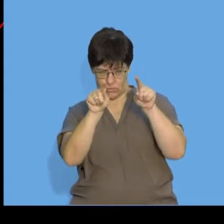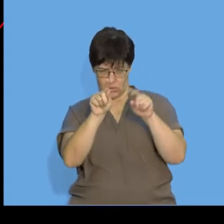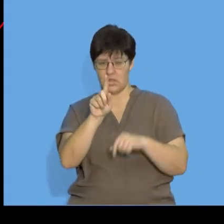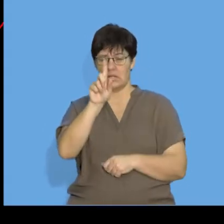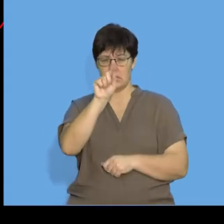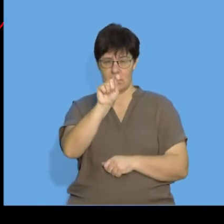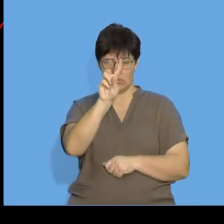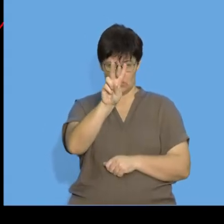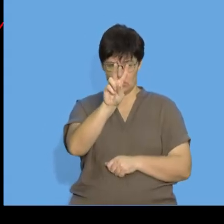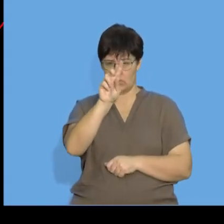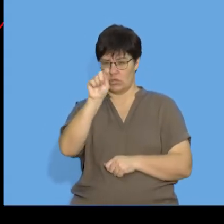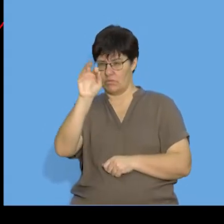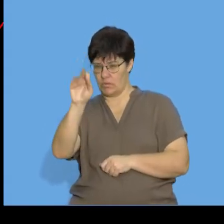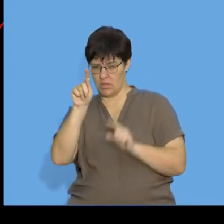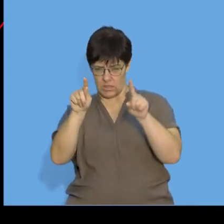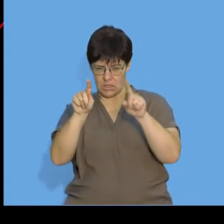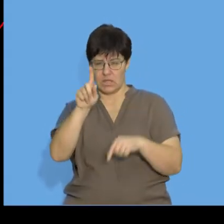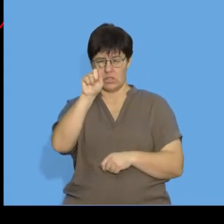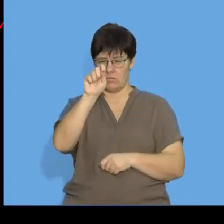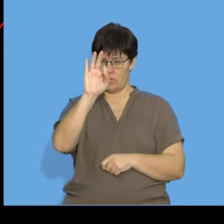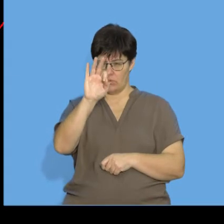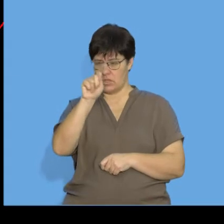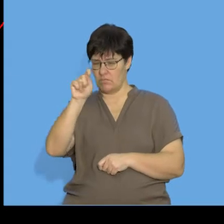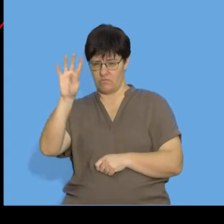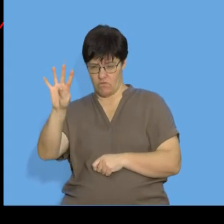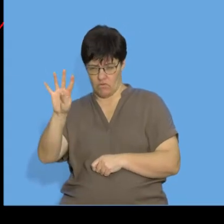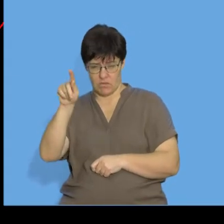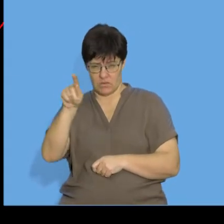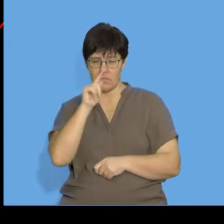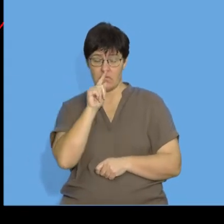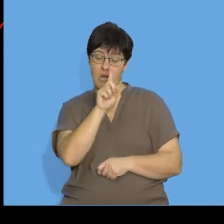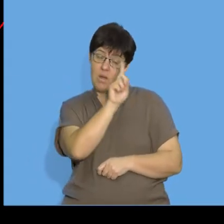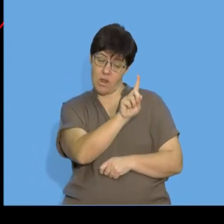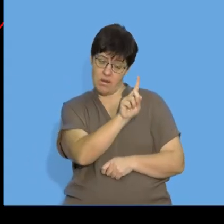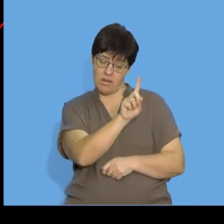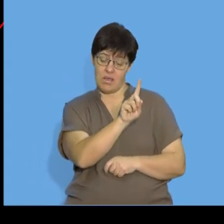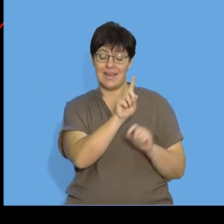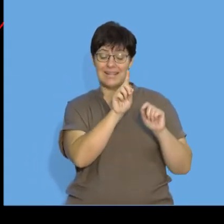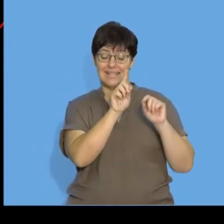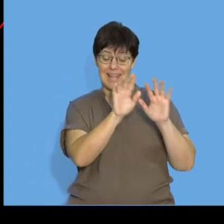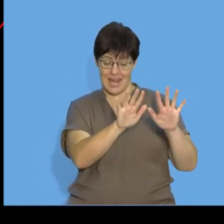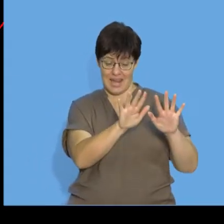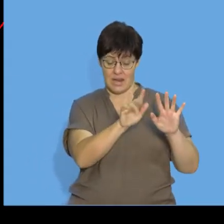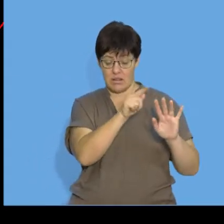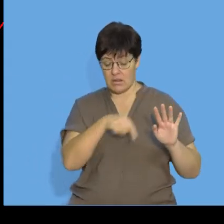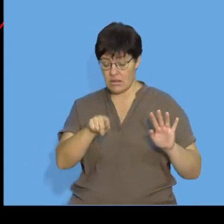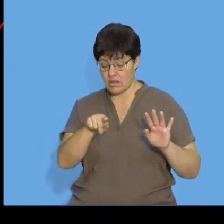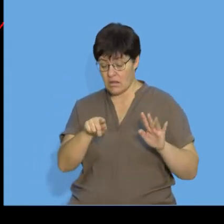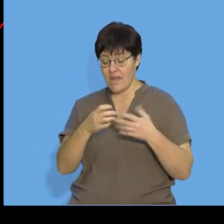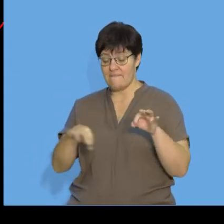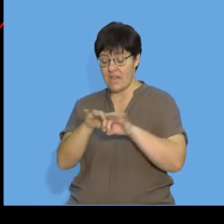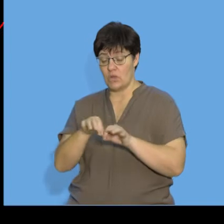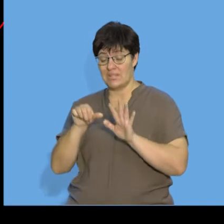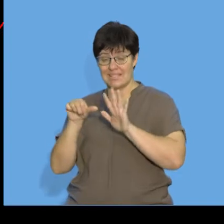to term four. From term one, which has a value of 10, going to term two, which has a value